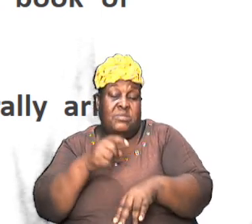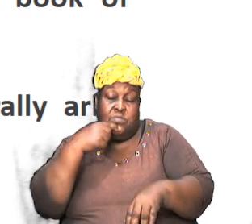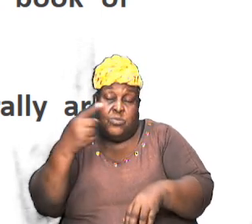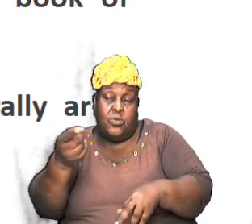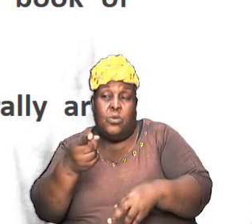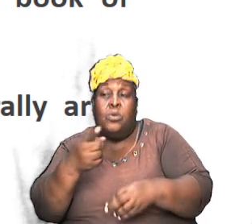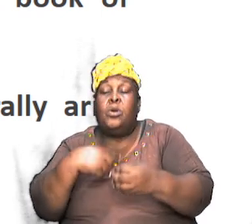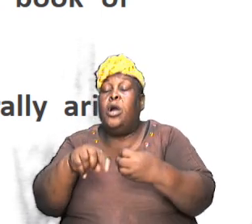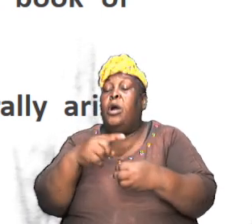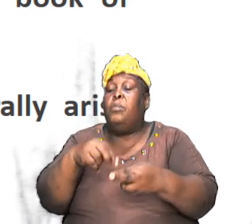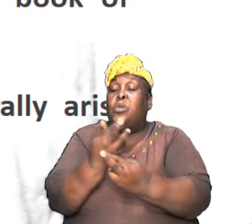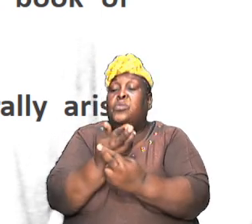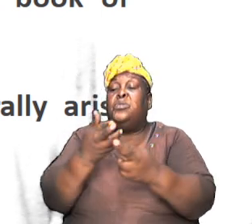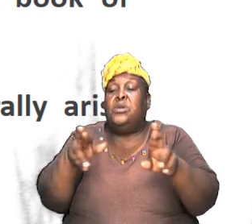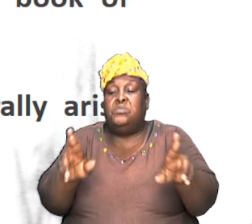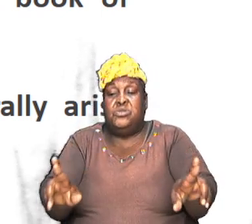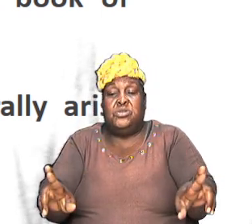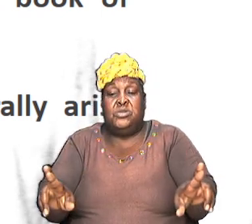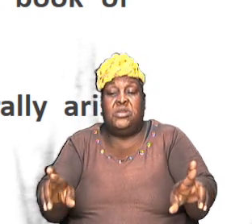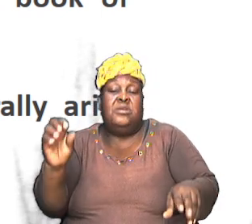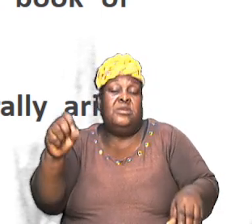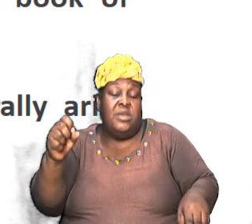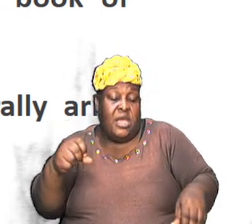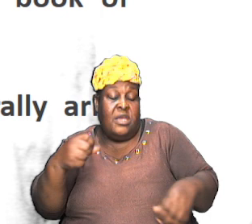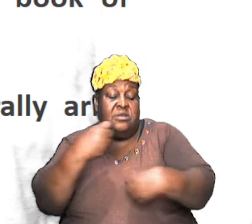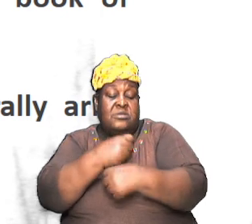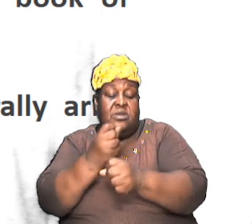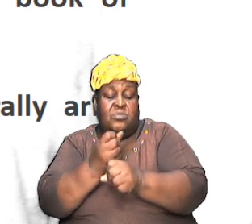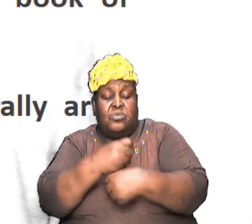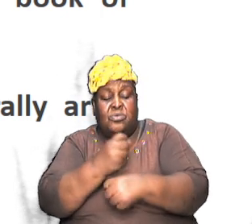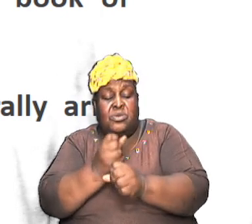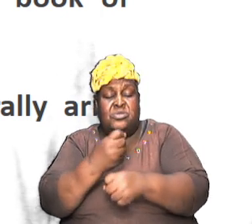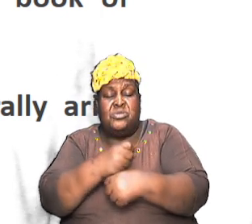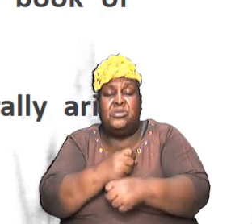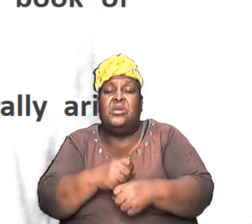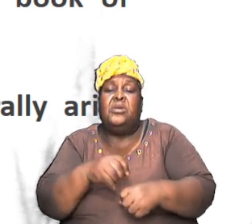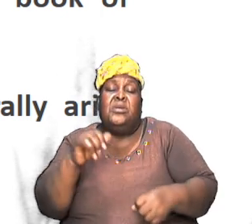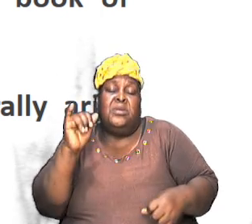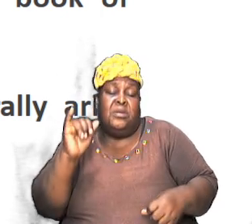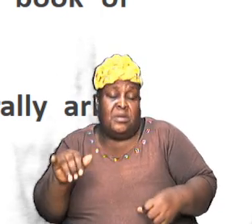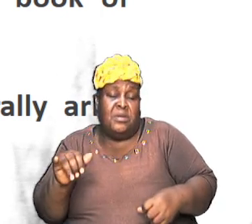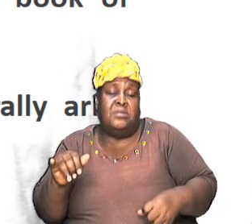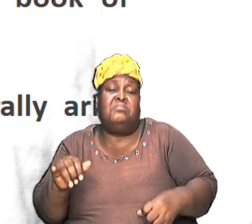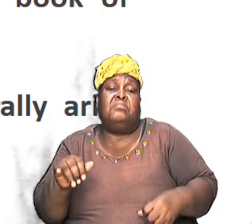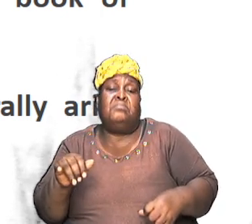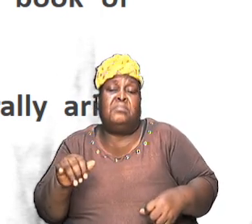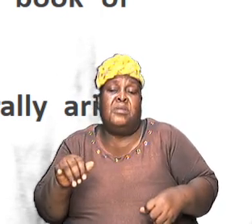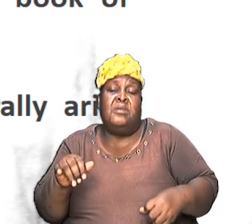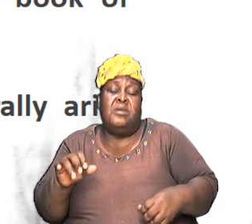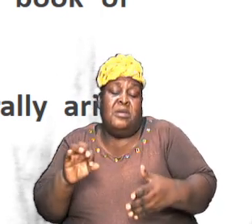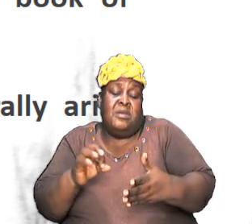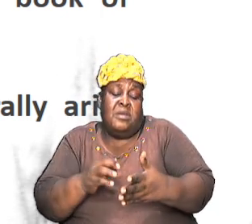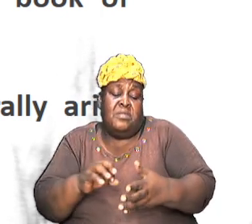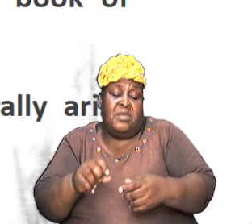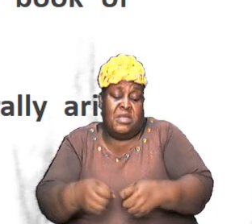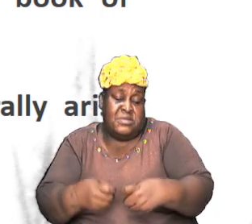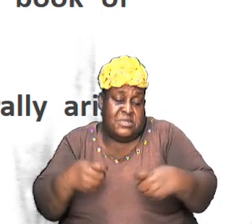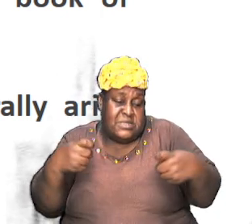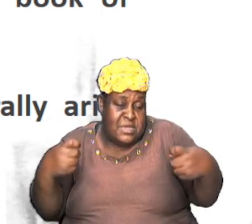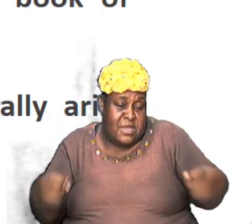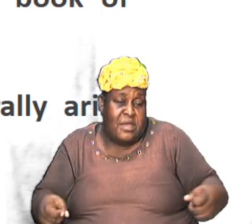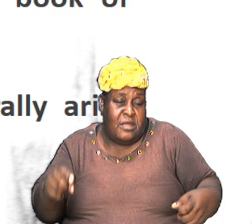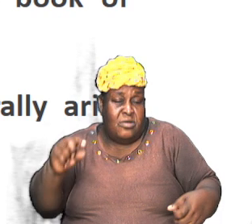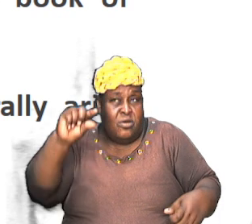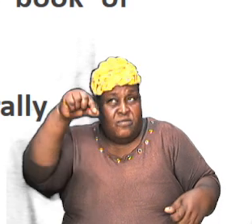redemption so yes it started with the creation in a perfect state and yet then the fall from grace fall